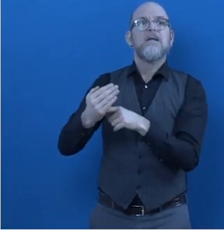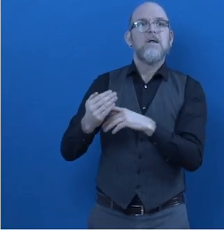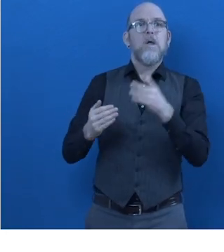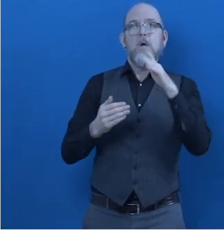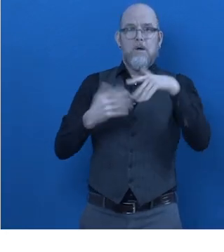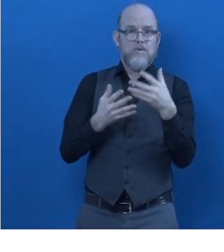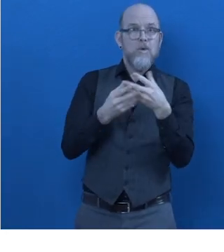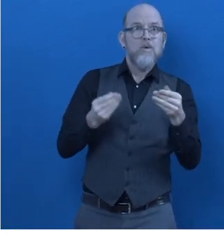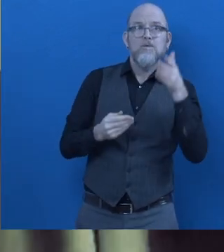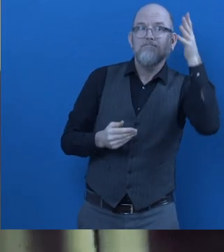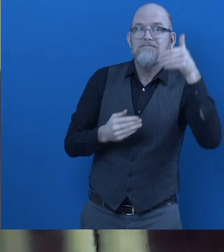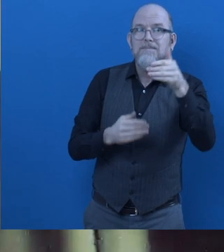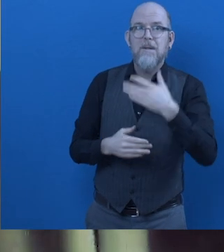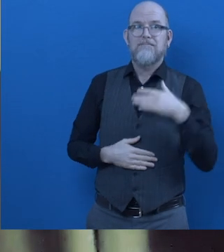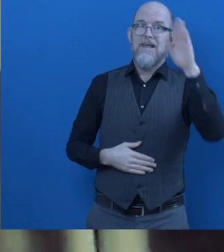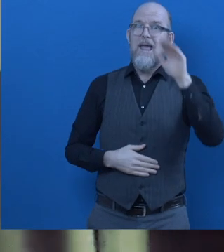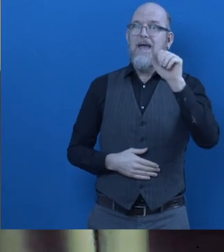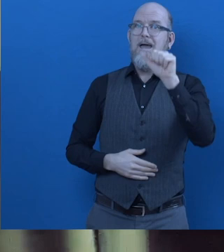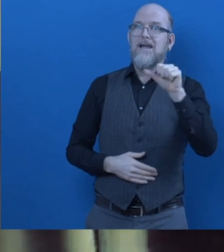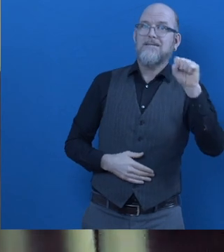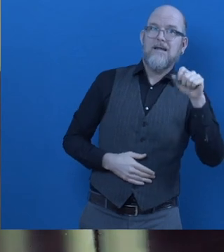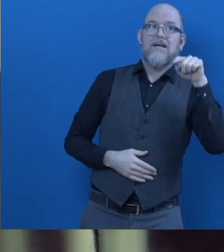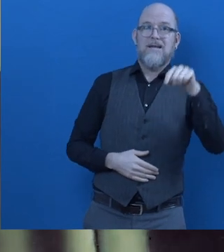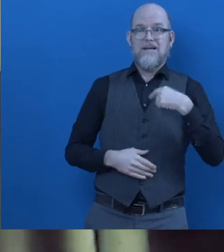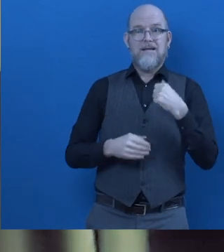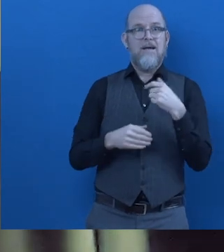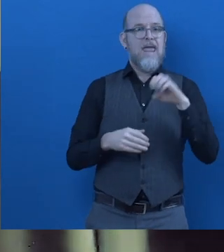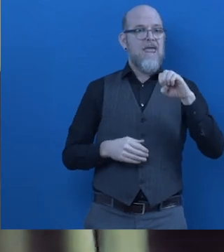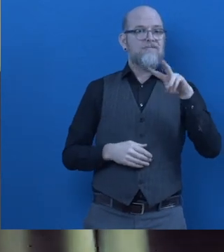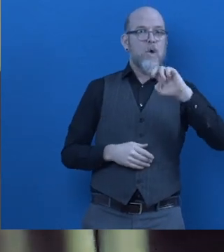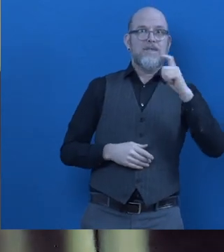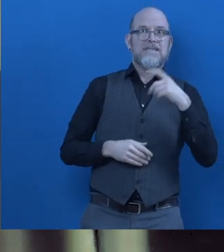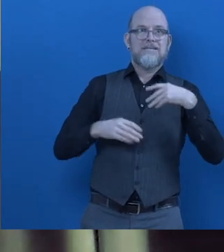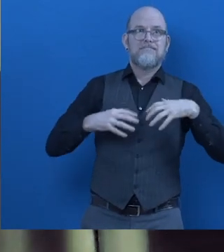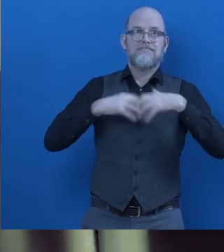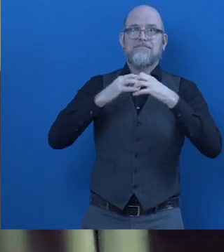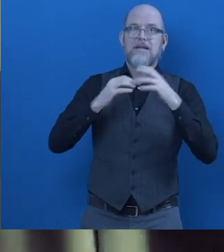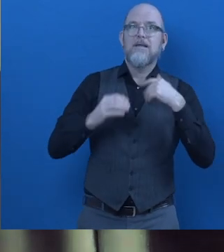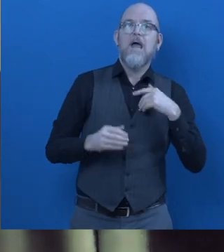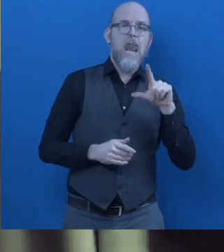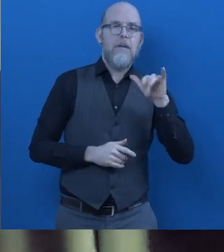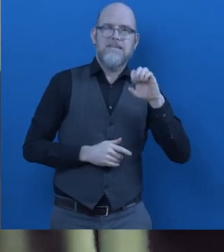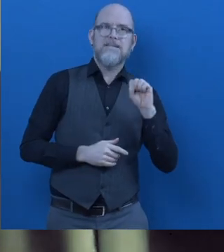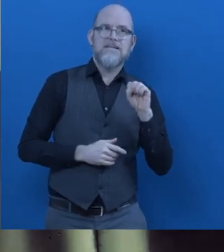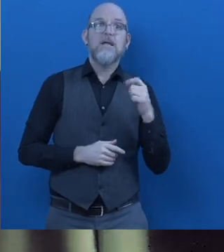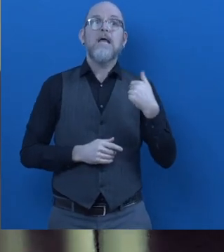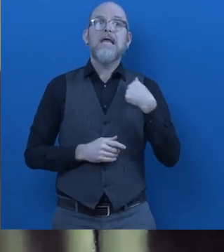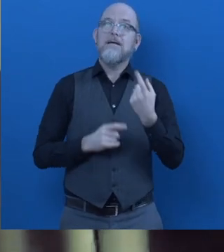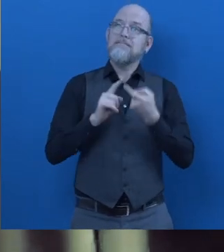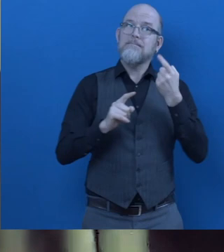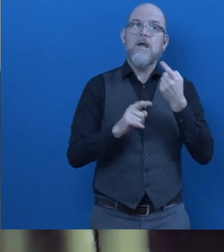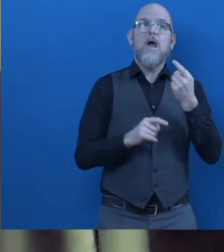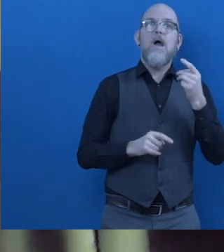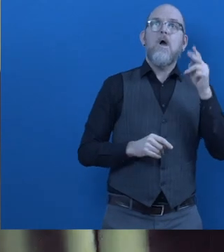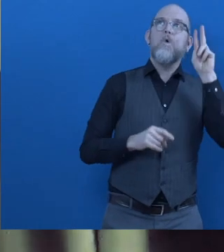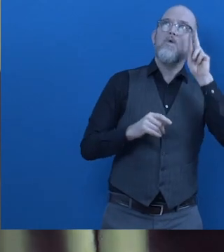solution help you? My name is Athar Sharif. I'm the founder and researcher at Evox Labs, software engineer at Comcast, and a PhD student